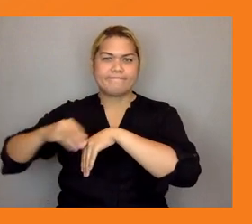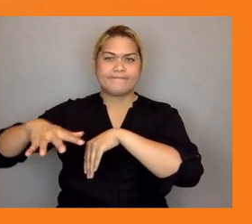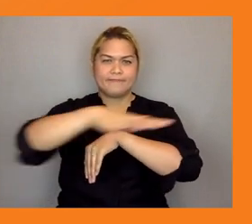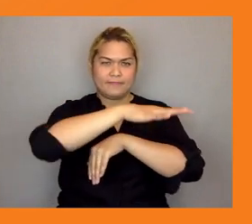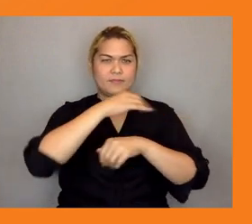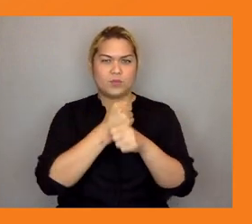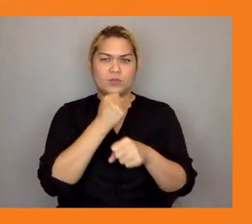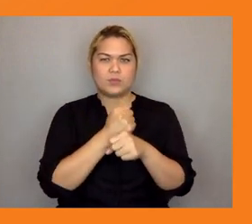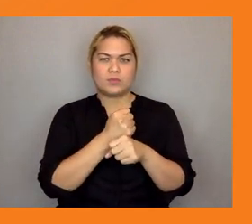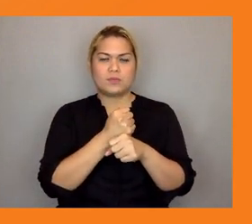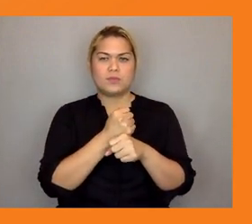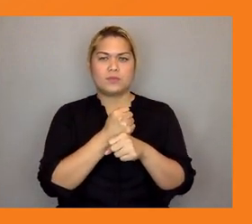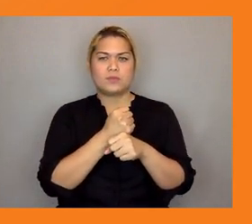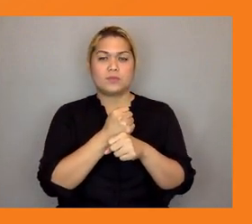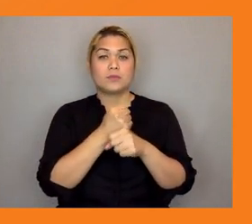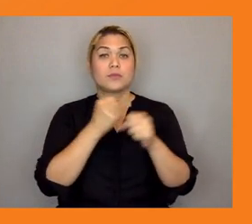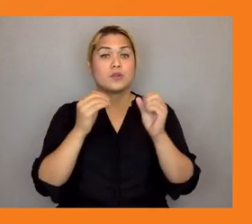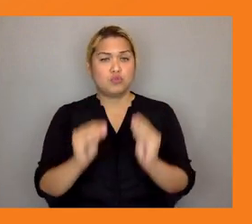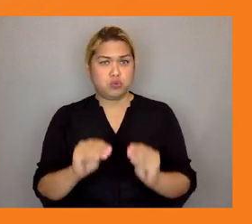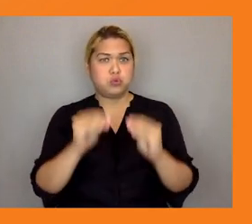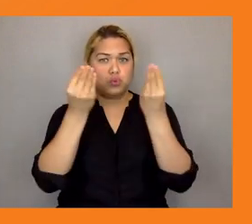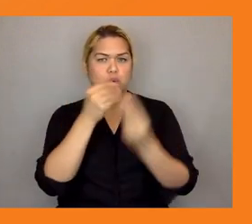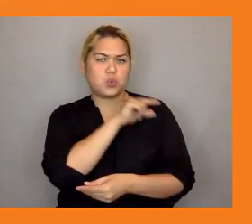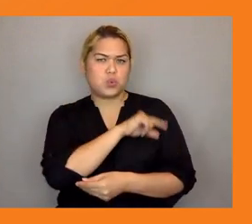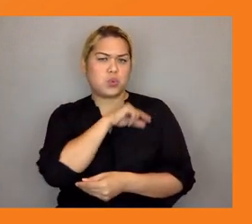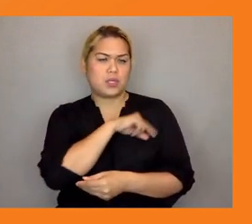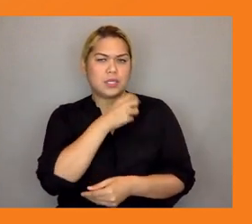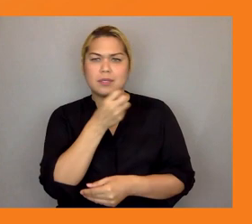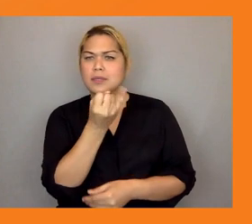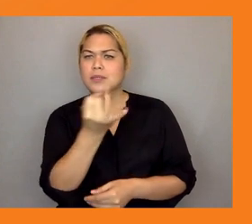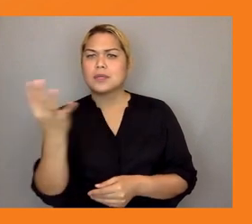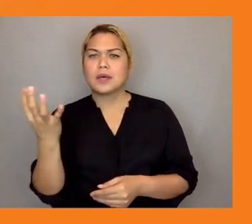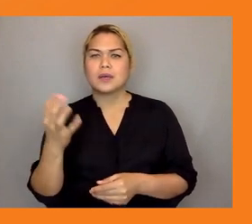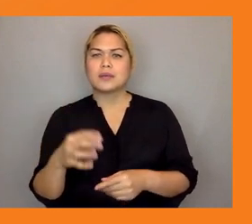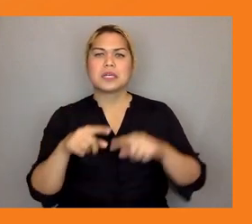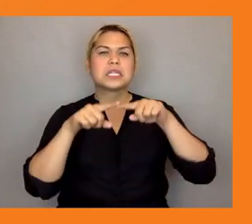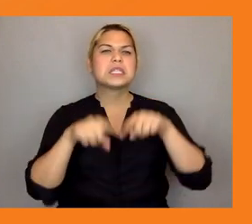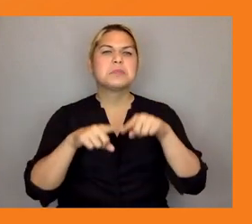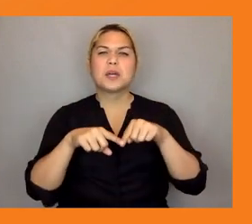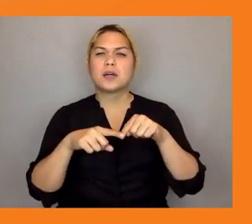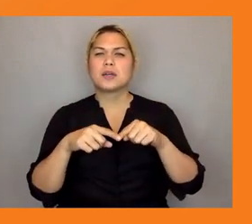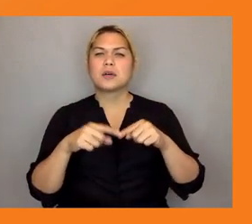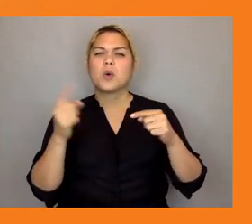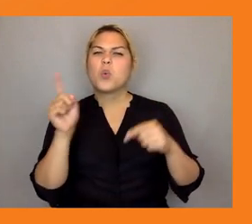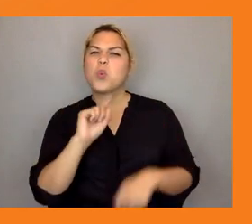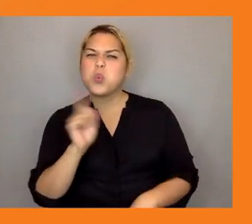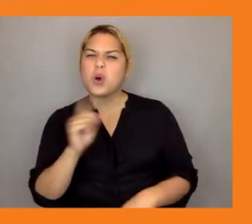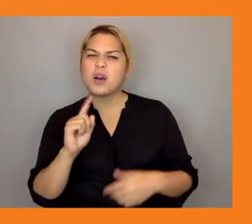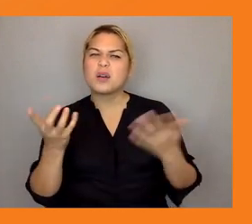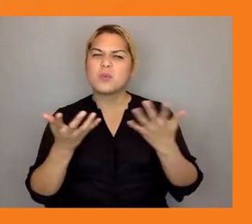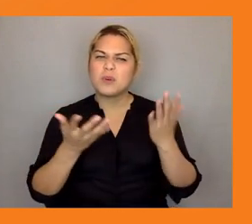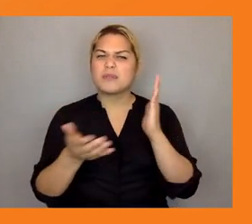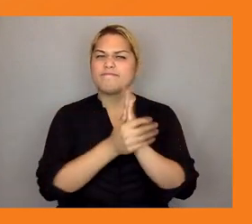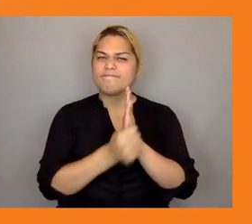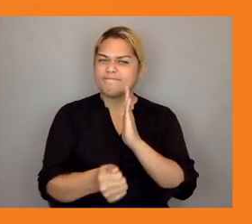jobs depend on them but some of these technologies might not be easily accessible to developing countries or well suited to the context so